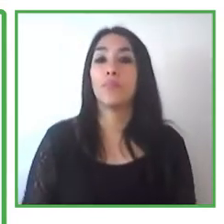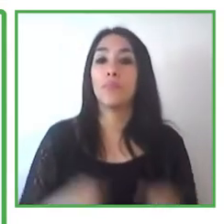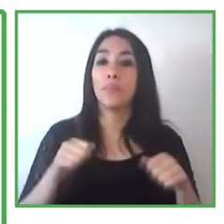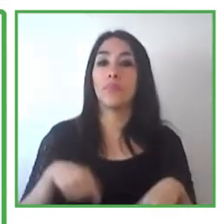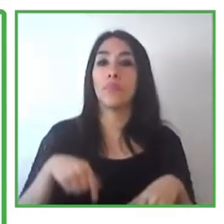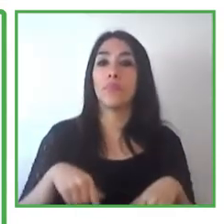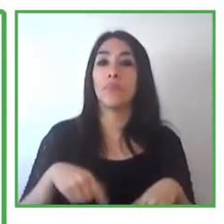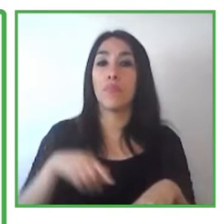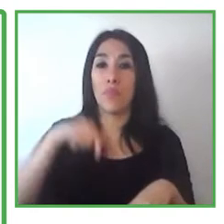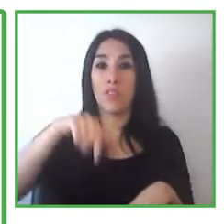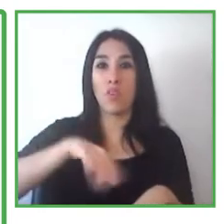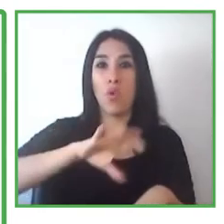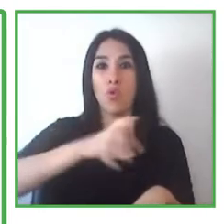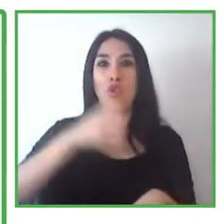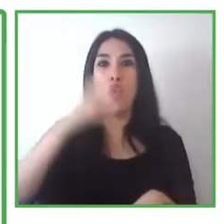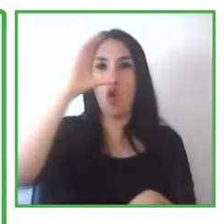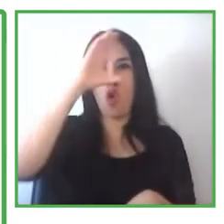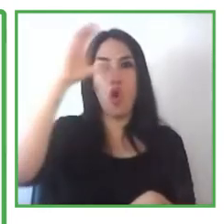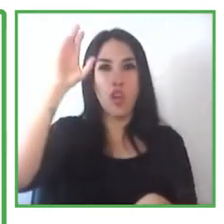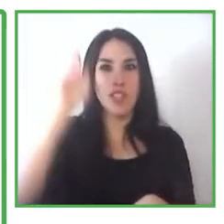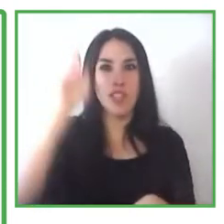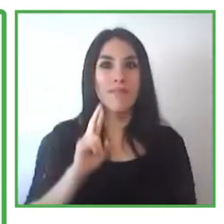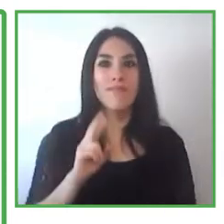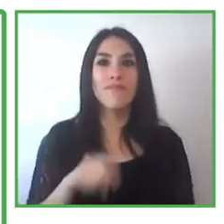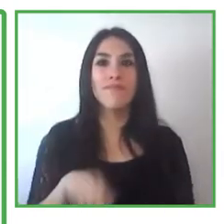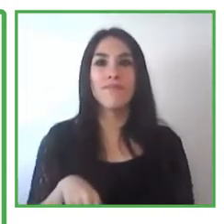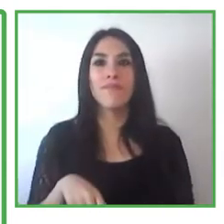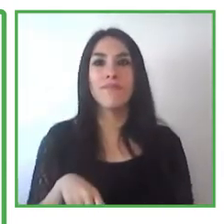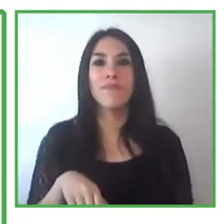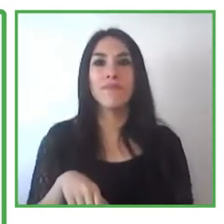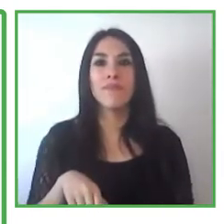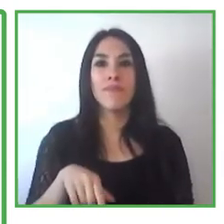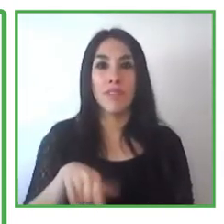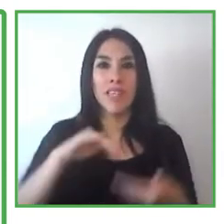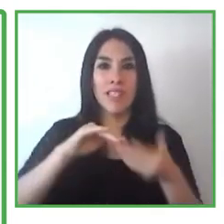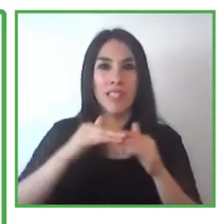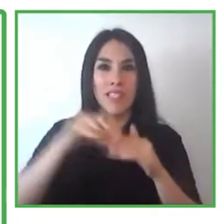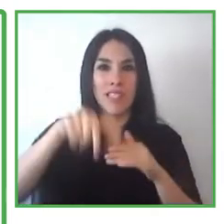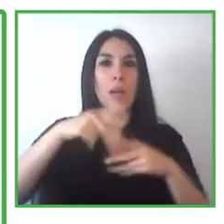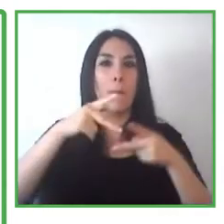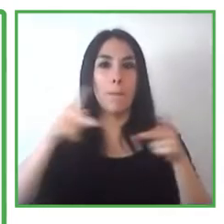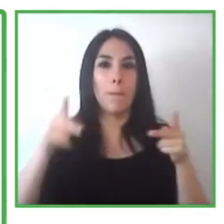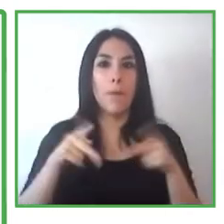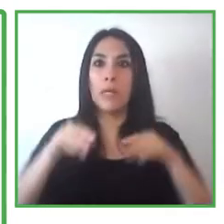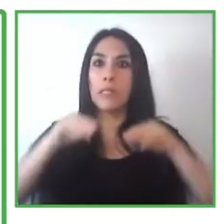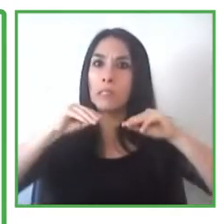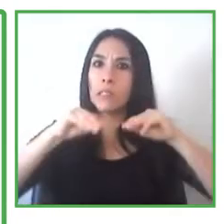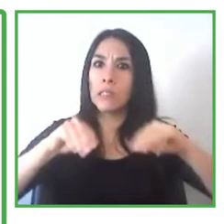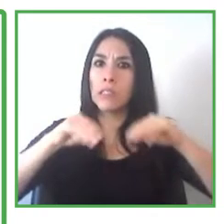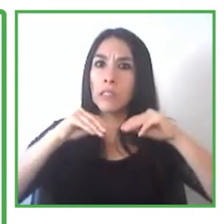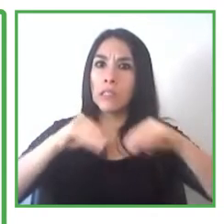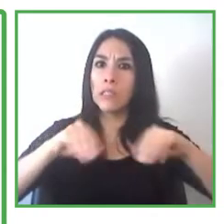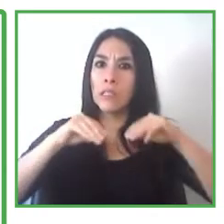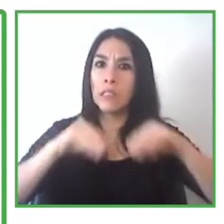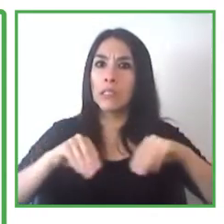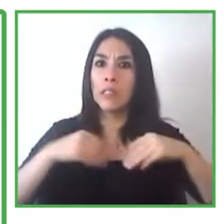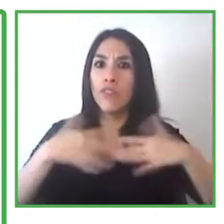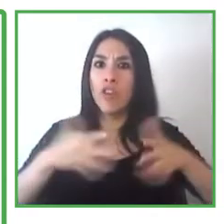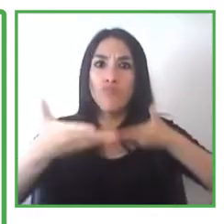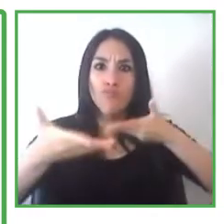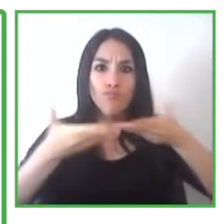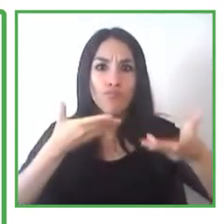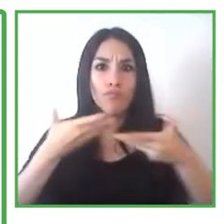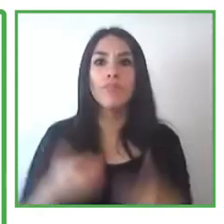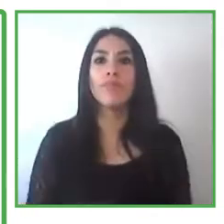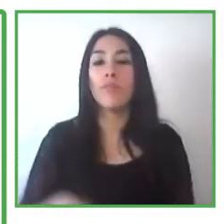in San Jose de Costa Rica, by the I.M.A, the National Learning Center,